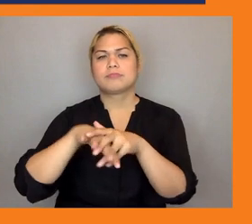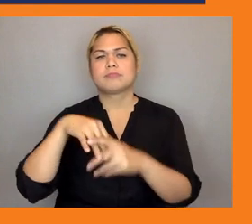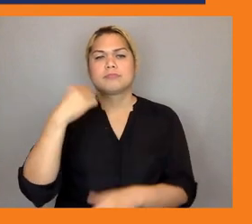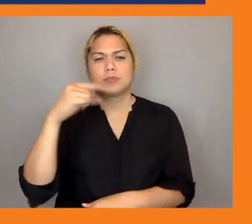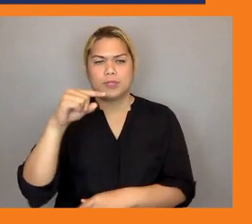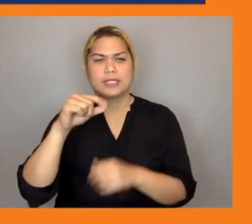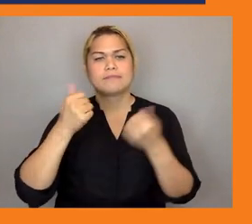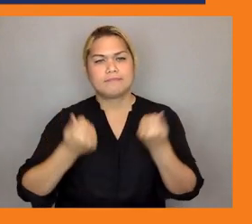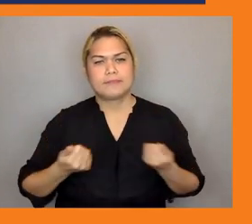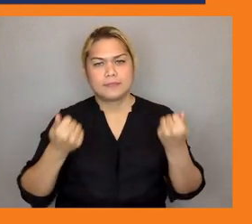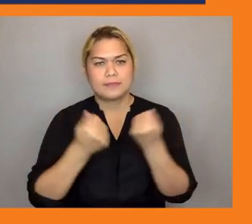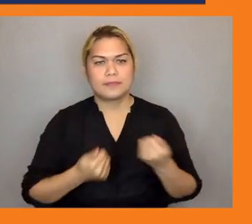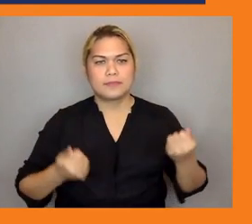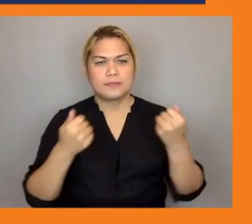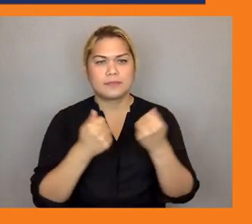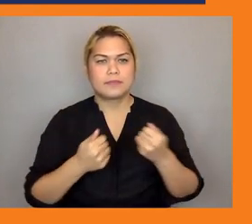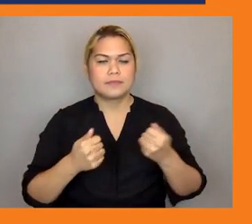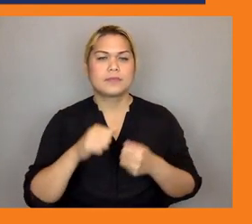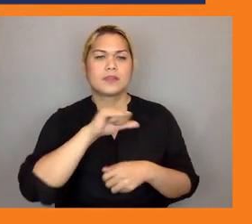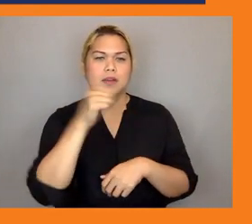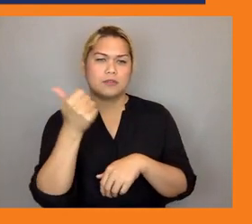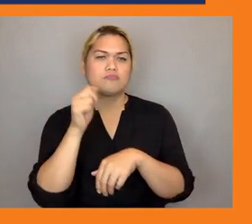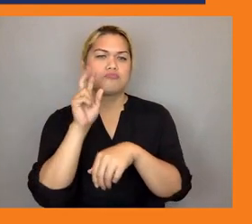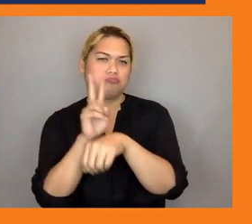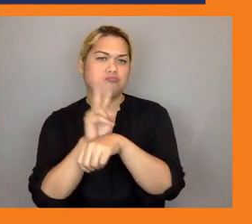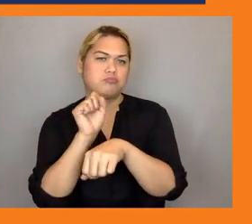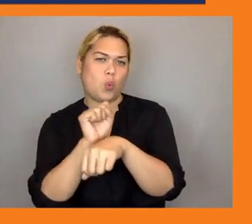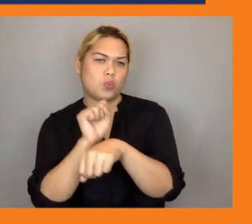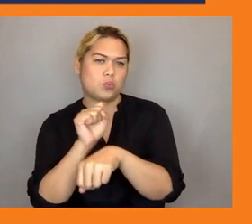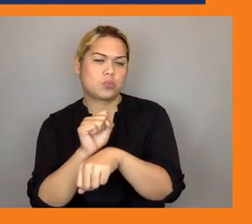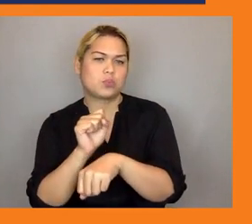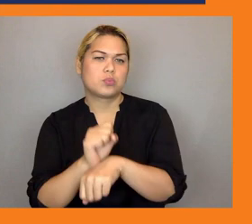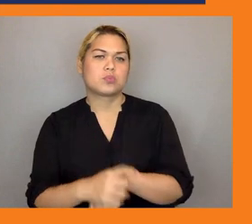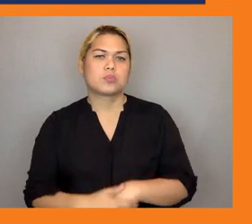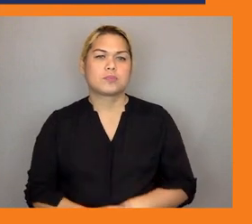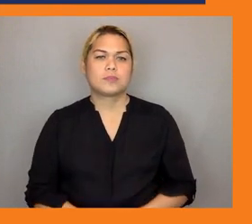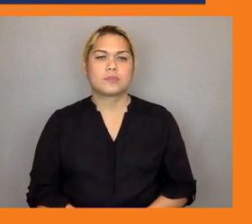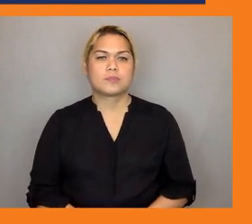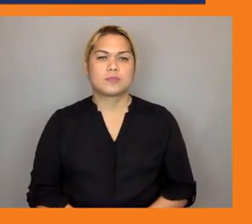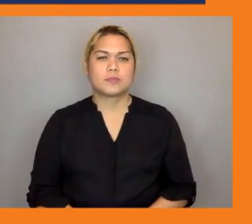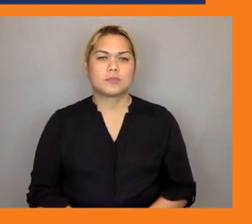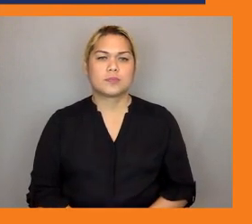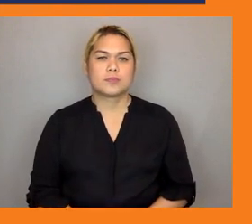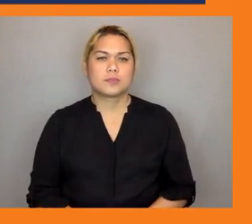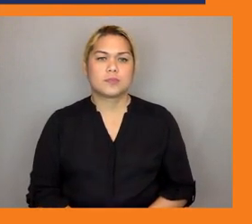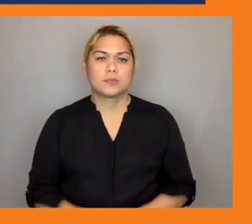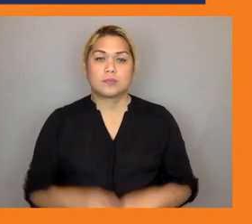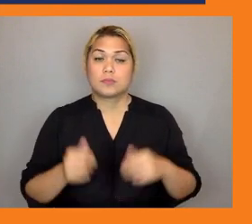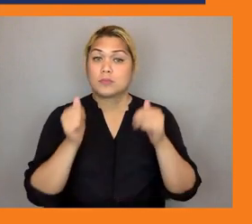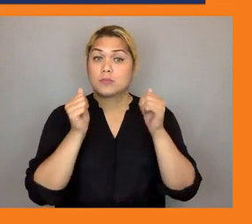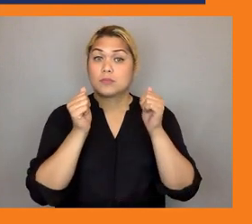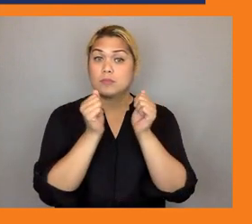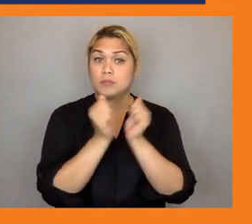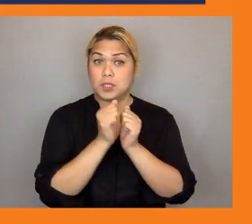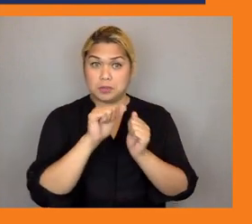institutes that's that's a process the ilo is actively supporting together with industry and employer partners with training institutes